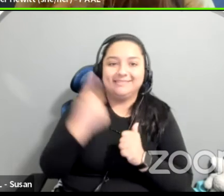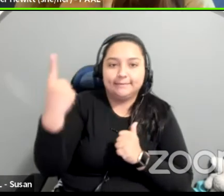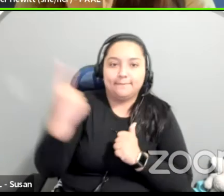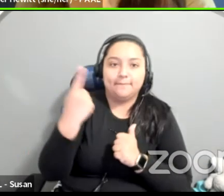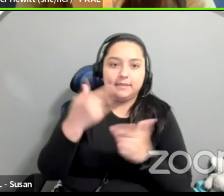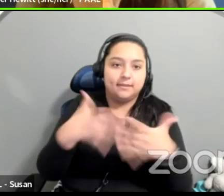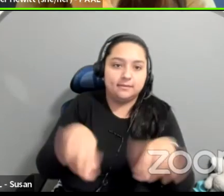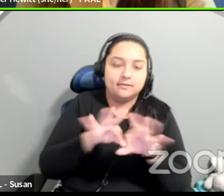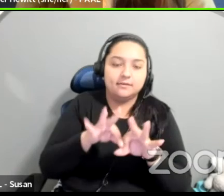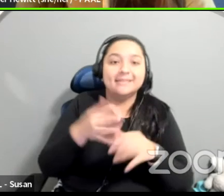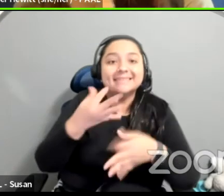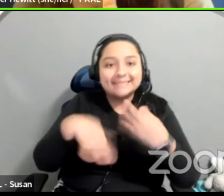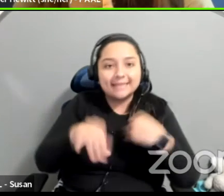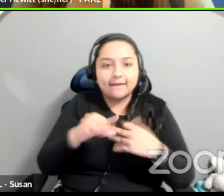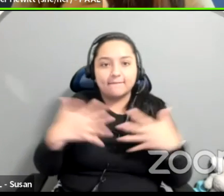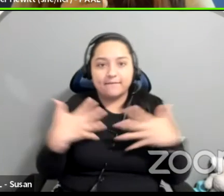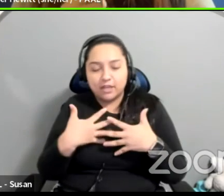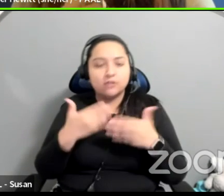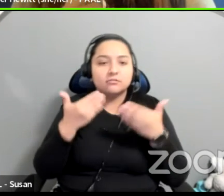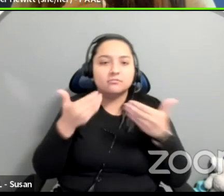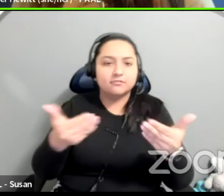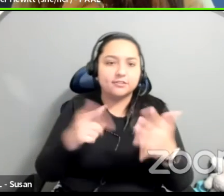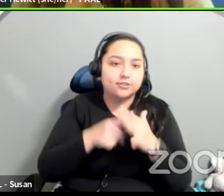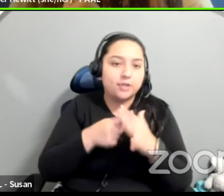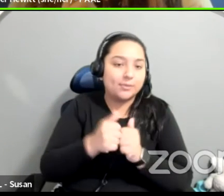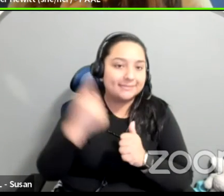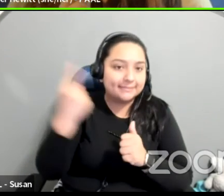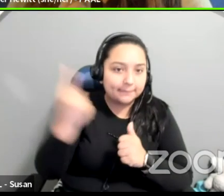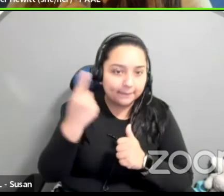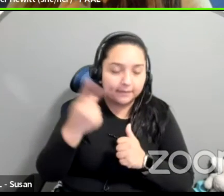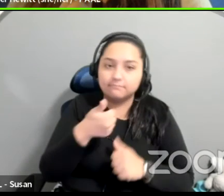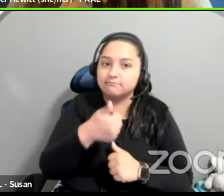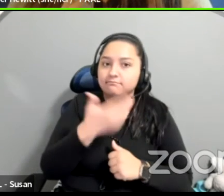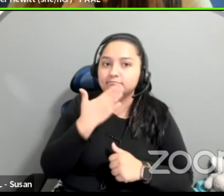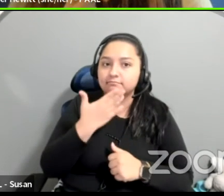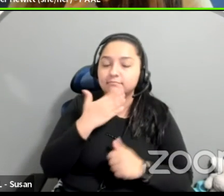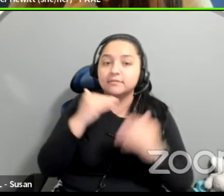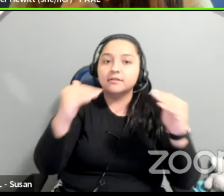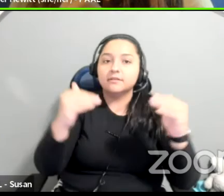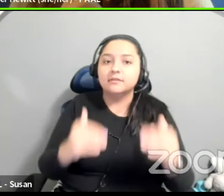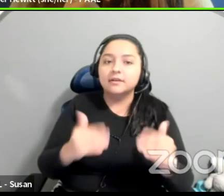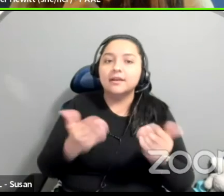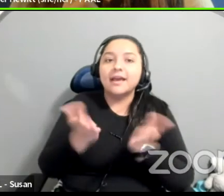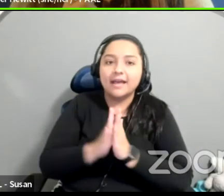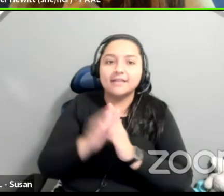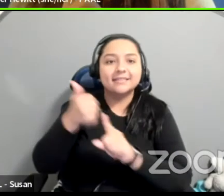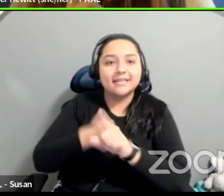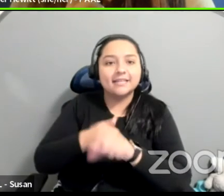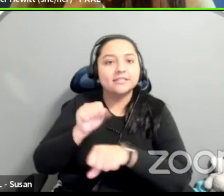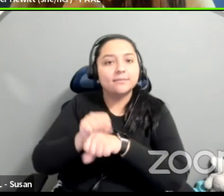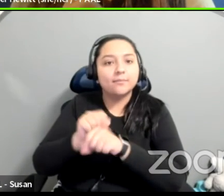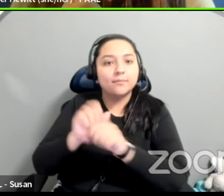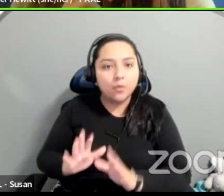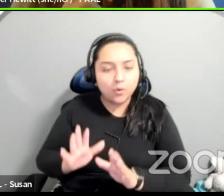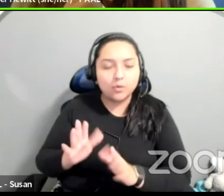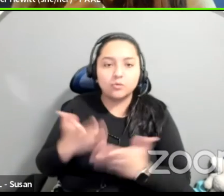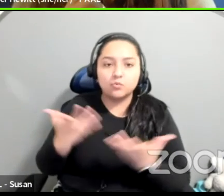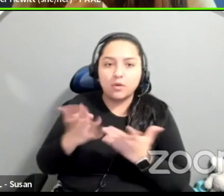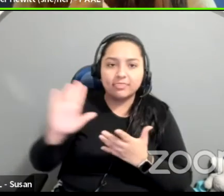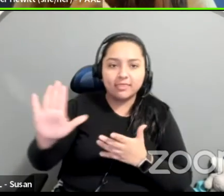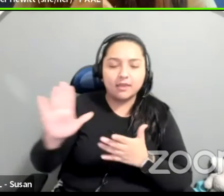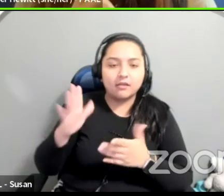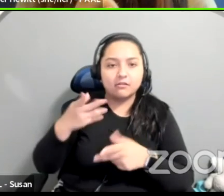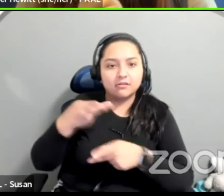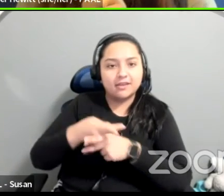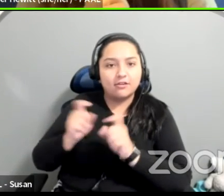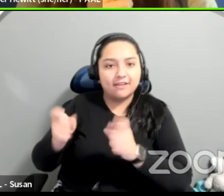that is key. Thank you for sharing that. Um, ask every prospective employer, what their caregiver support plan is share that plan and transparency